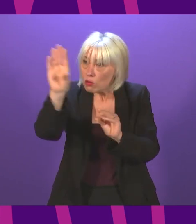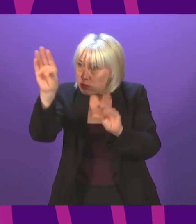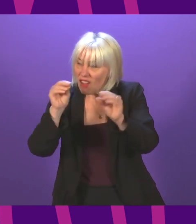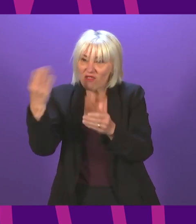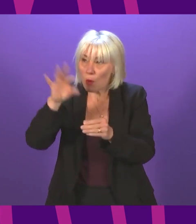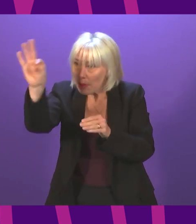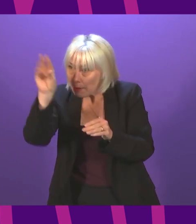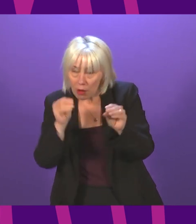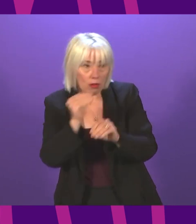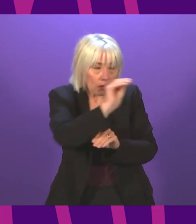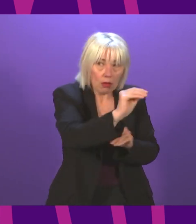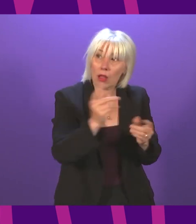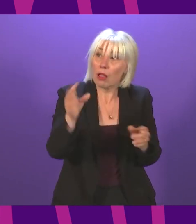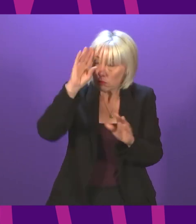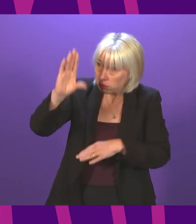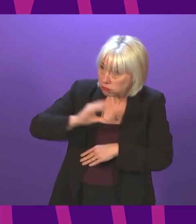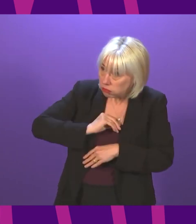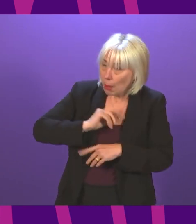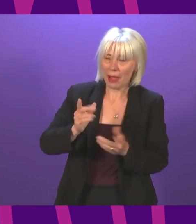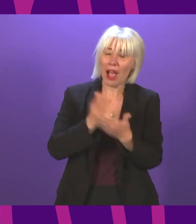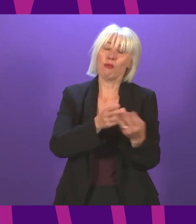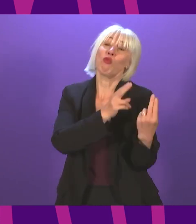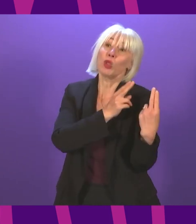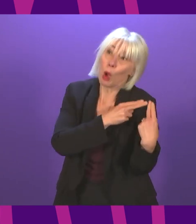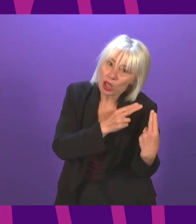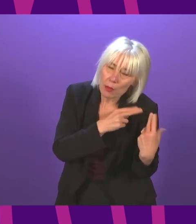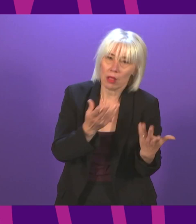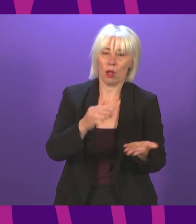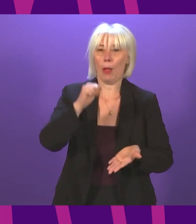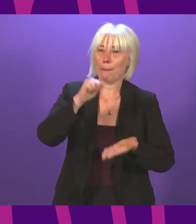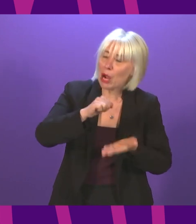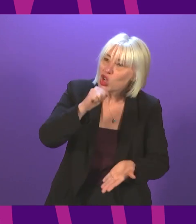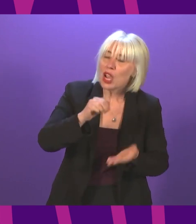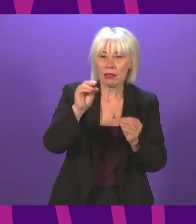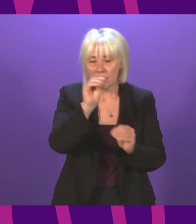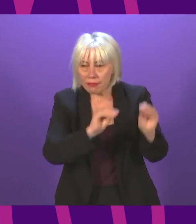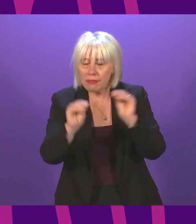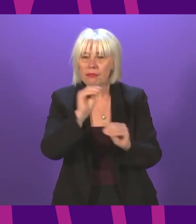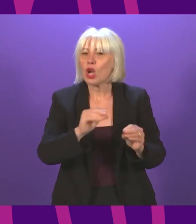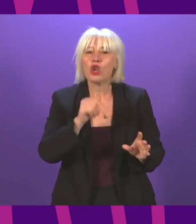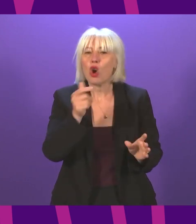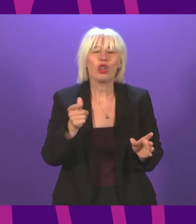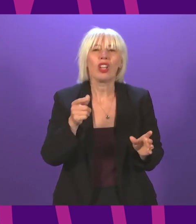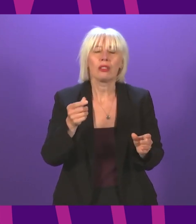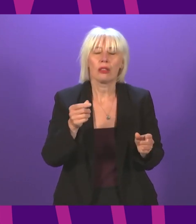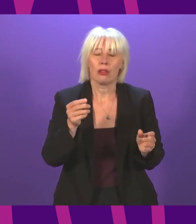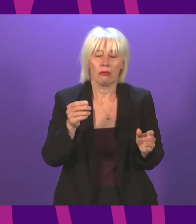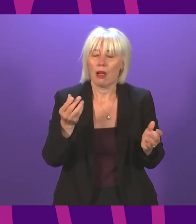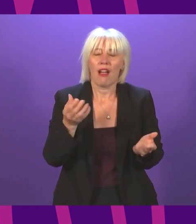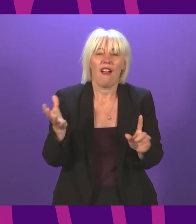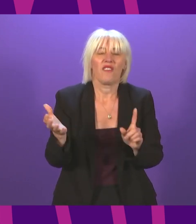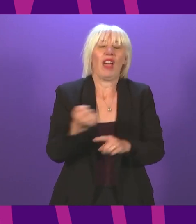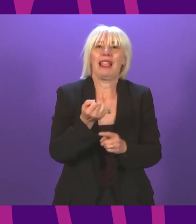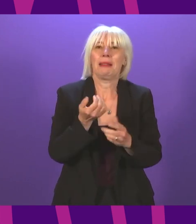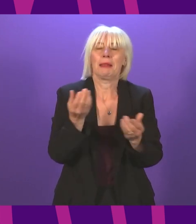to listen to that. But he has to do that with responsibility and not simply in the way that suggests he can just conjure money out